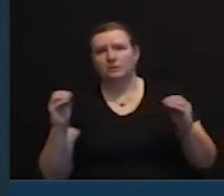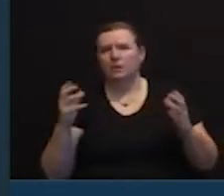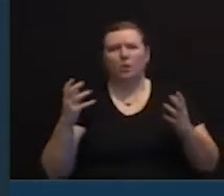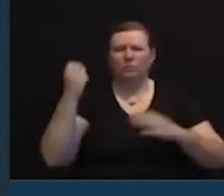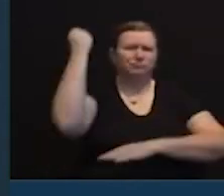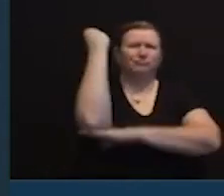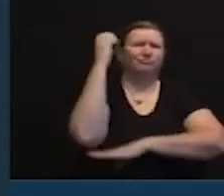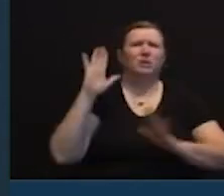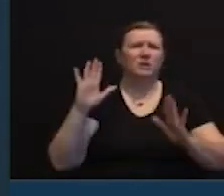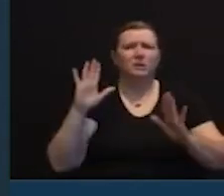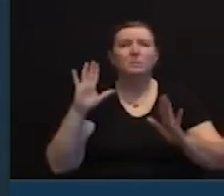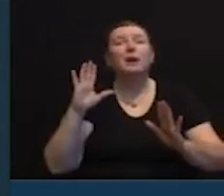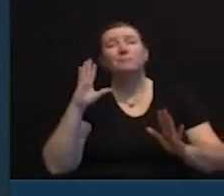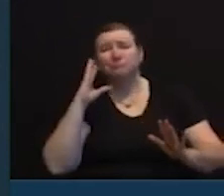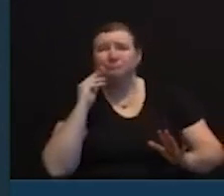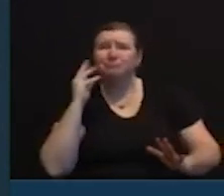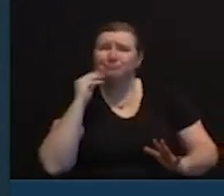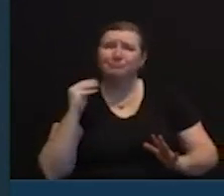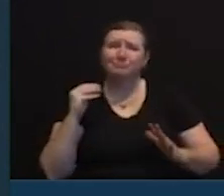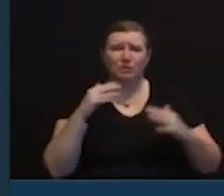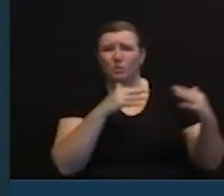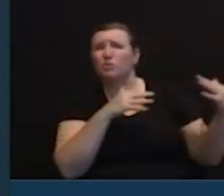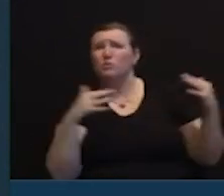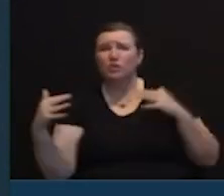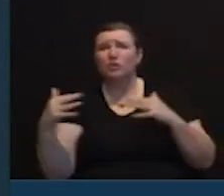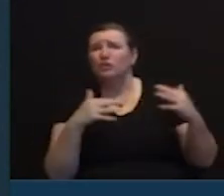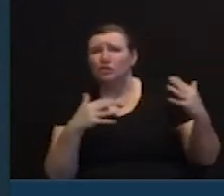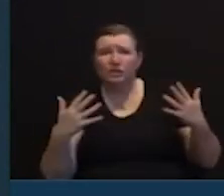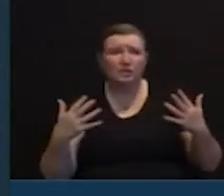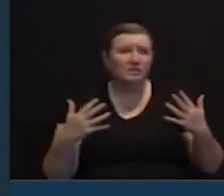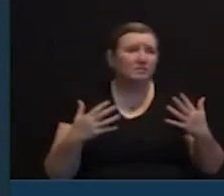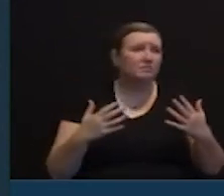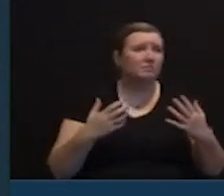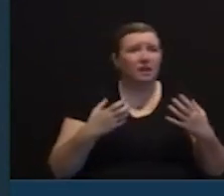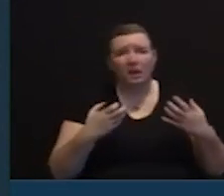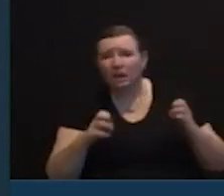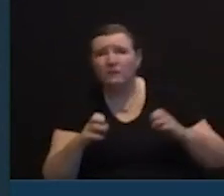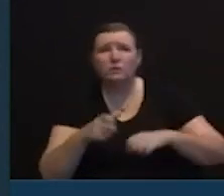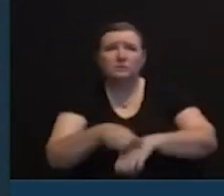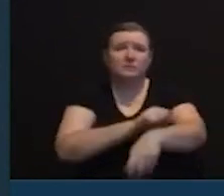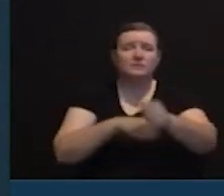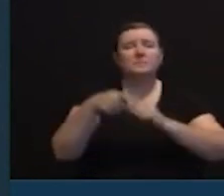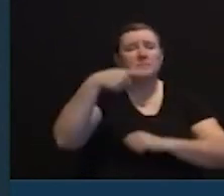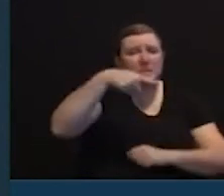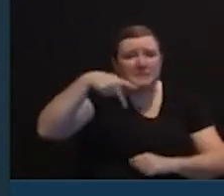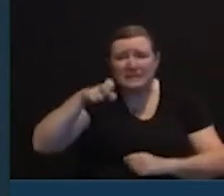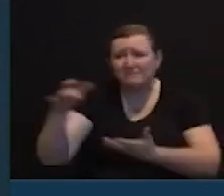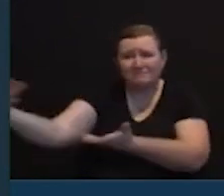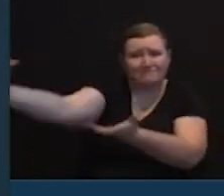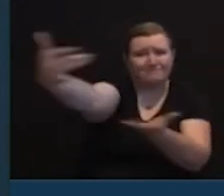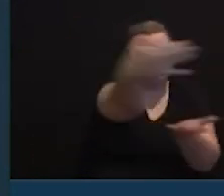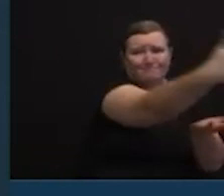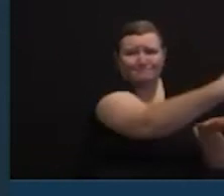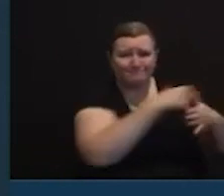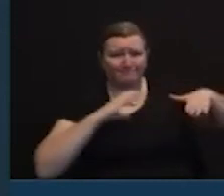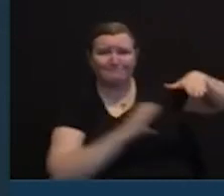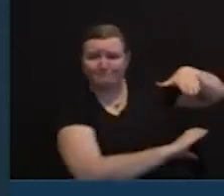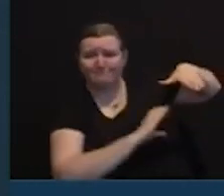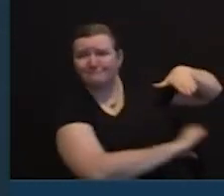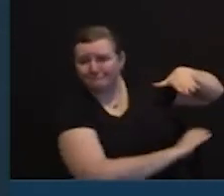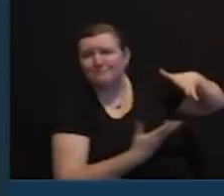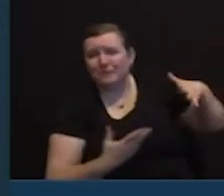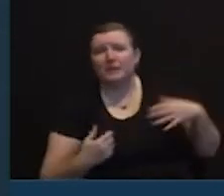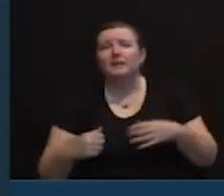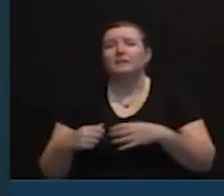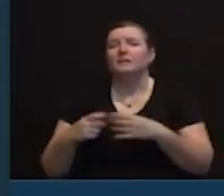doubt. Whether that's our efforts to build a sizable PPE stockpile, our enhanced testing capabilities, our ability